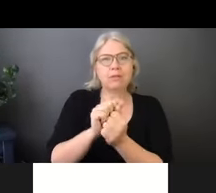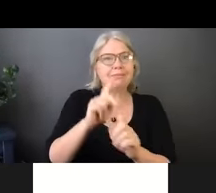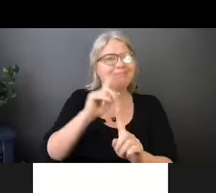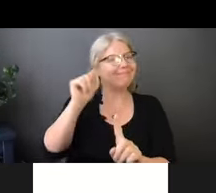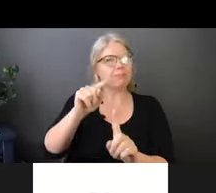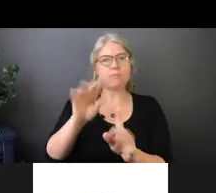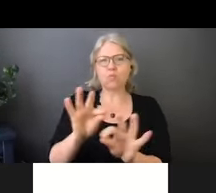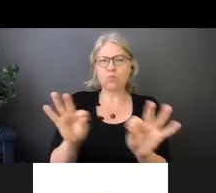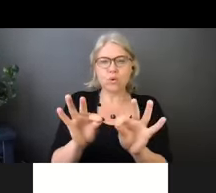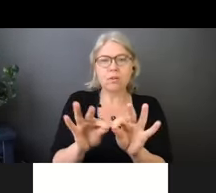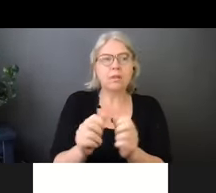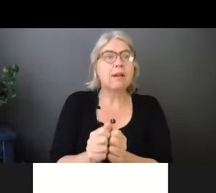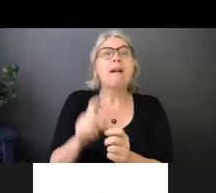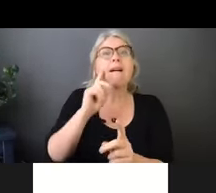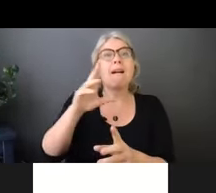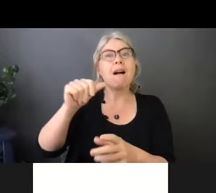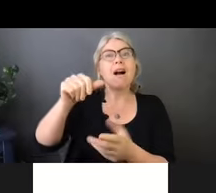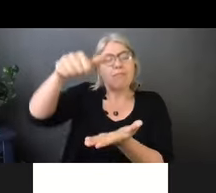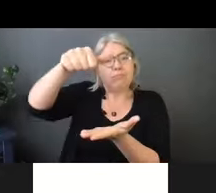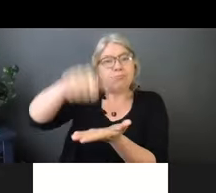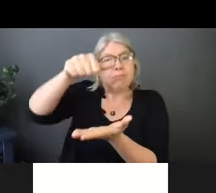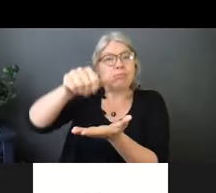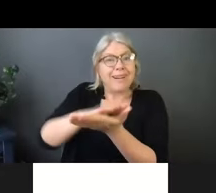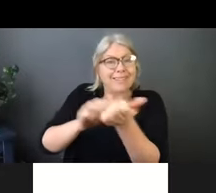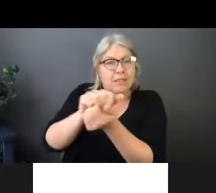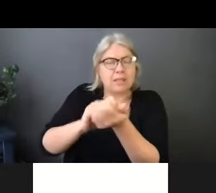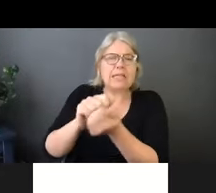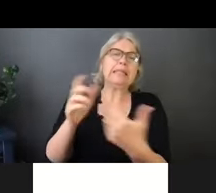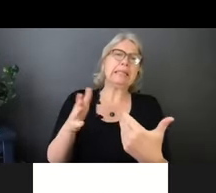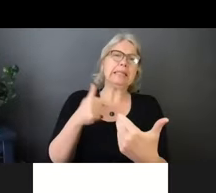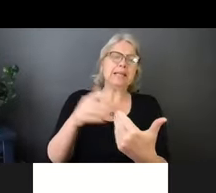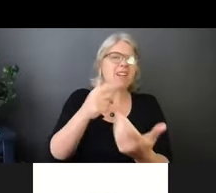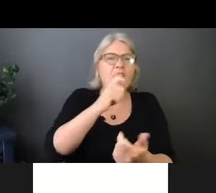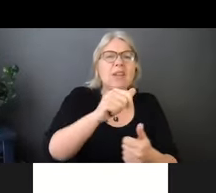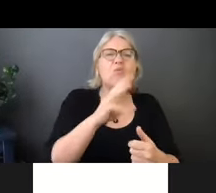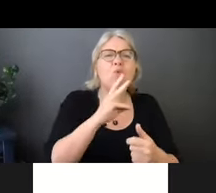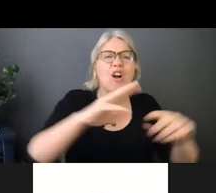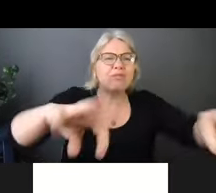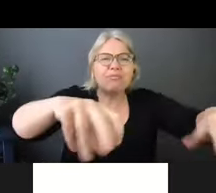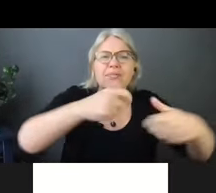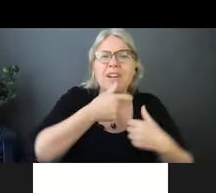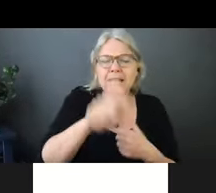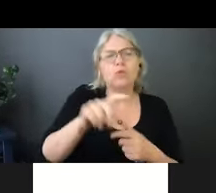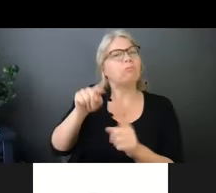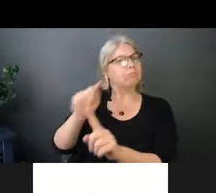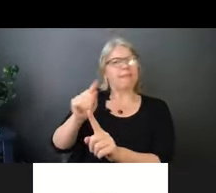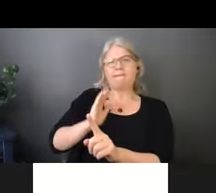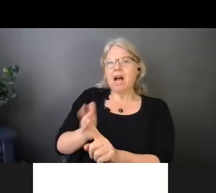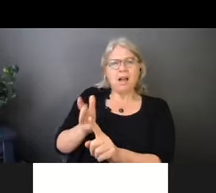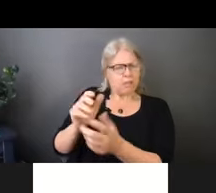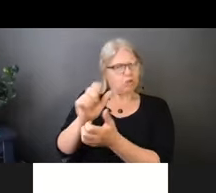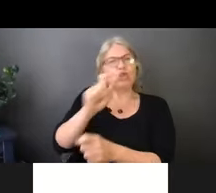they're more accessible. So it's good to have them. It depends on the document that you read. Public